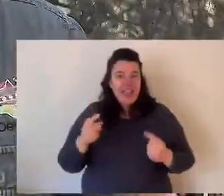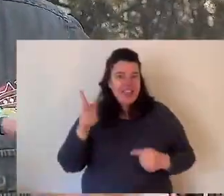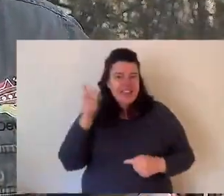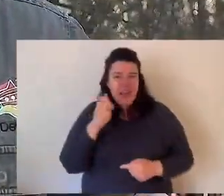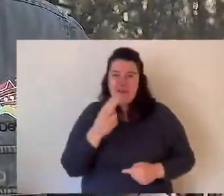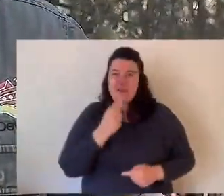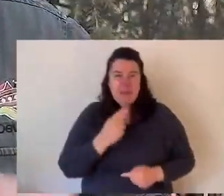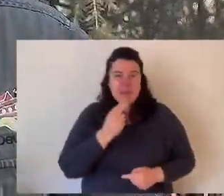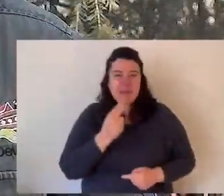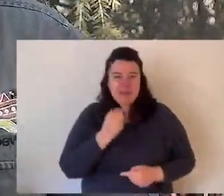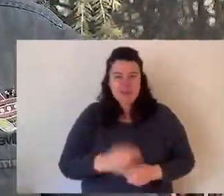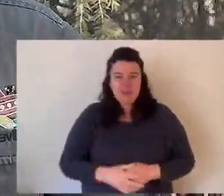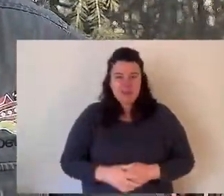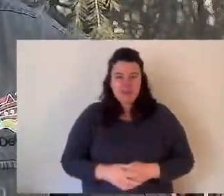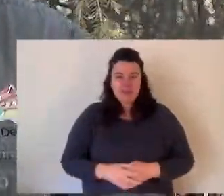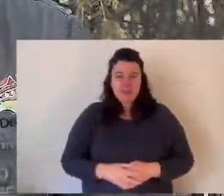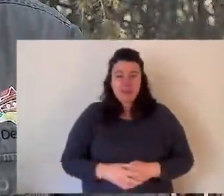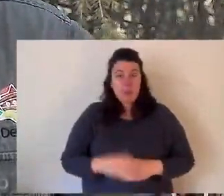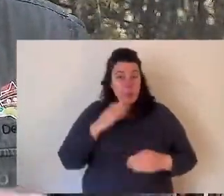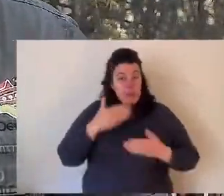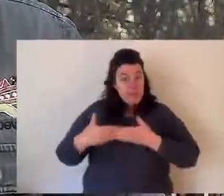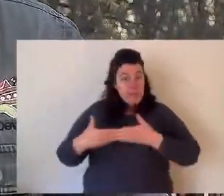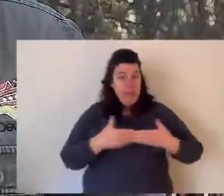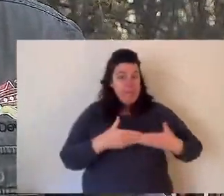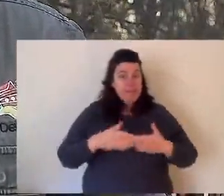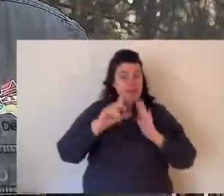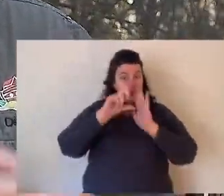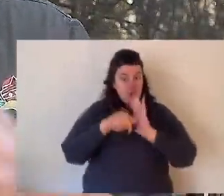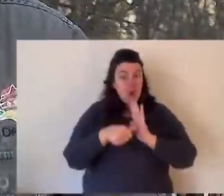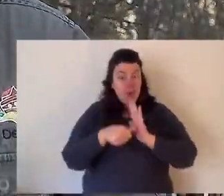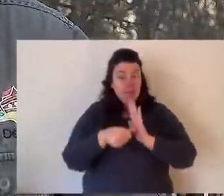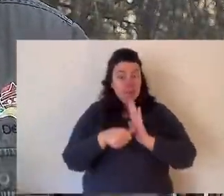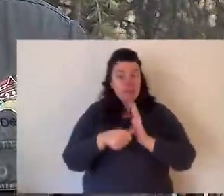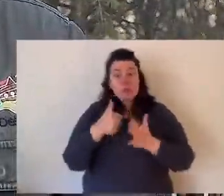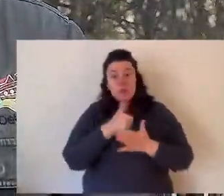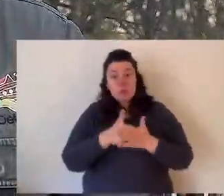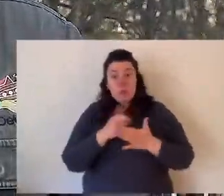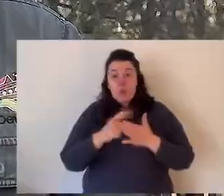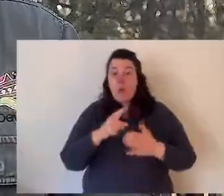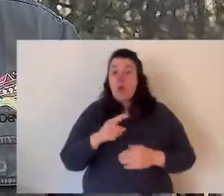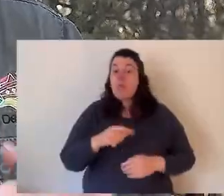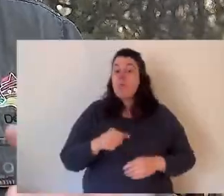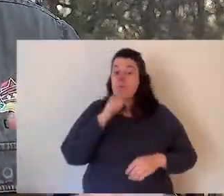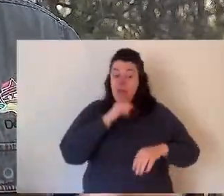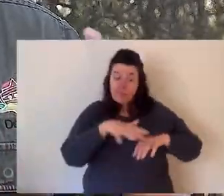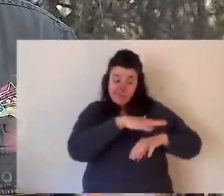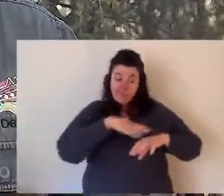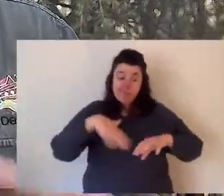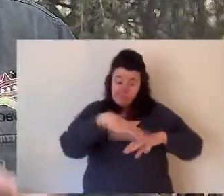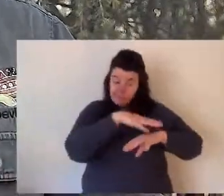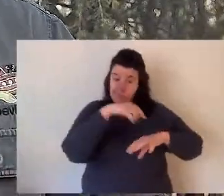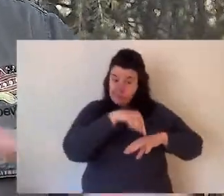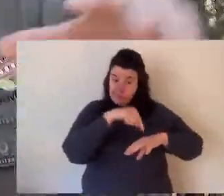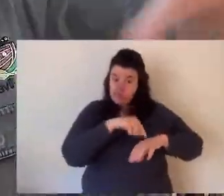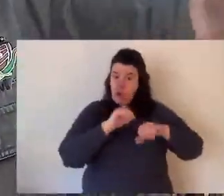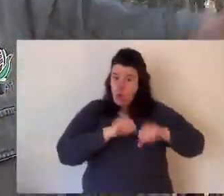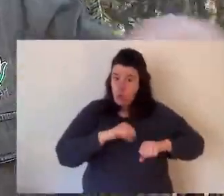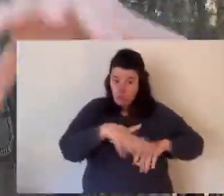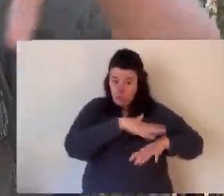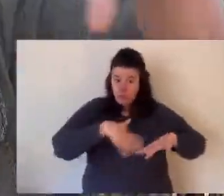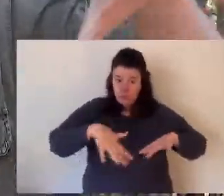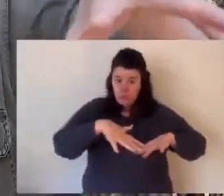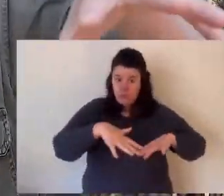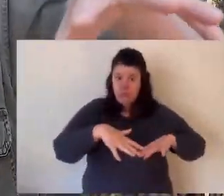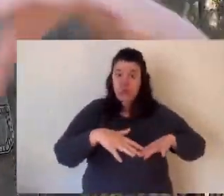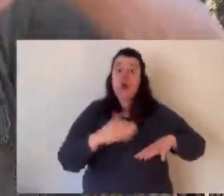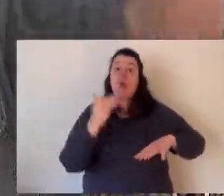and talk to each other and I love those little sounds. When it comes into breeding season, what you'll typically have is a male